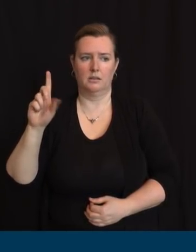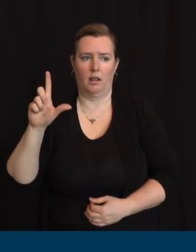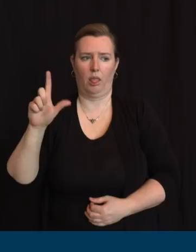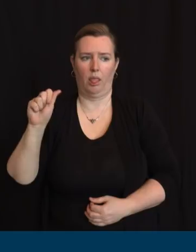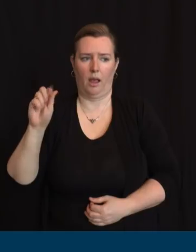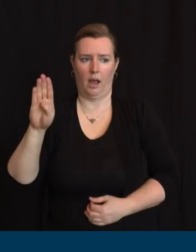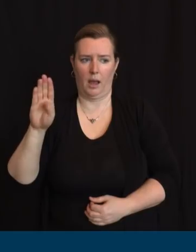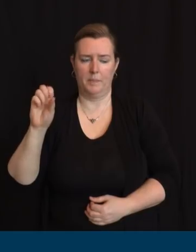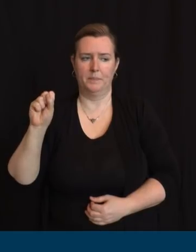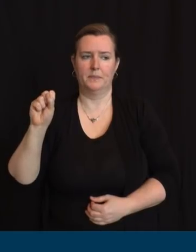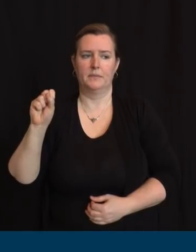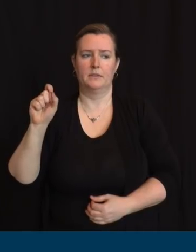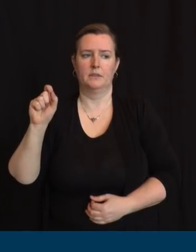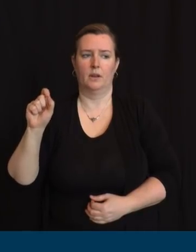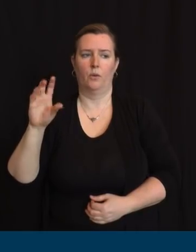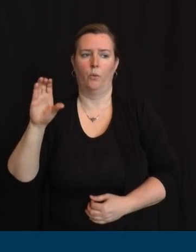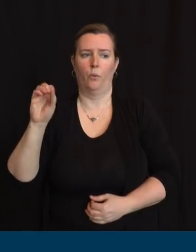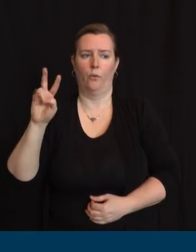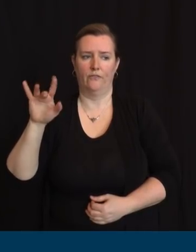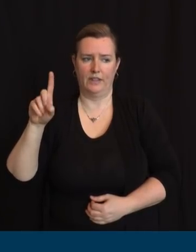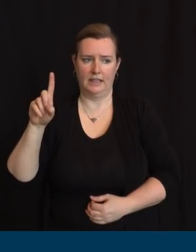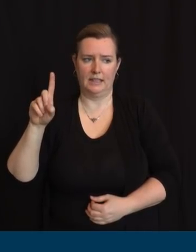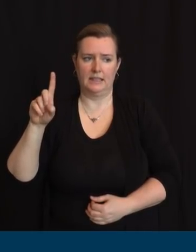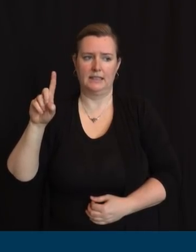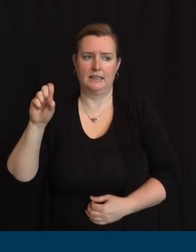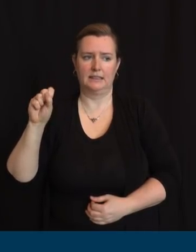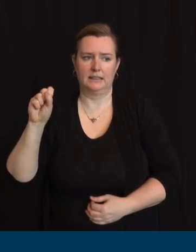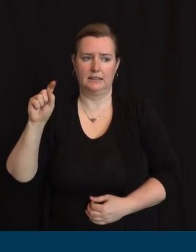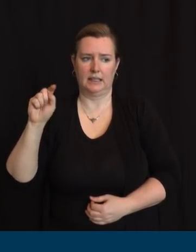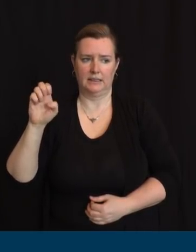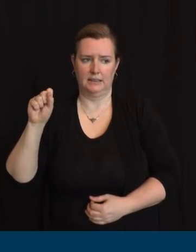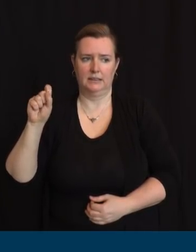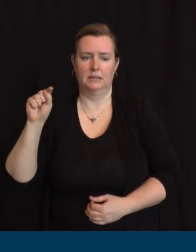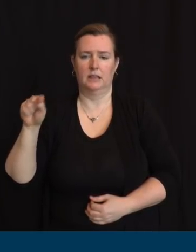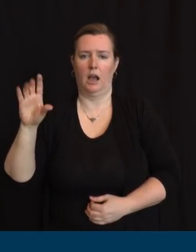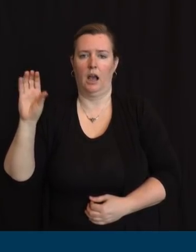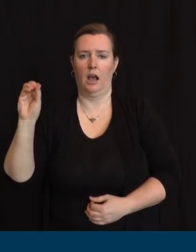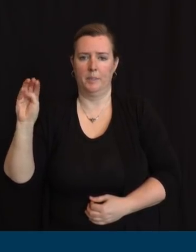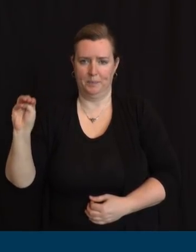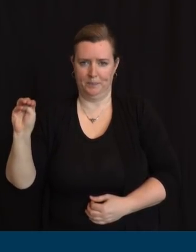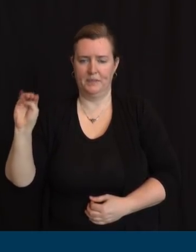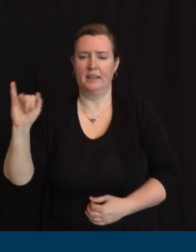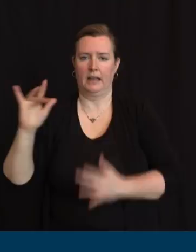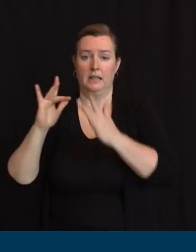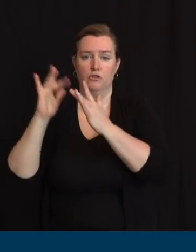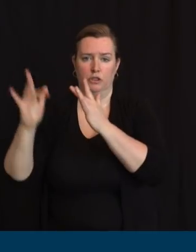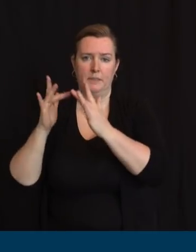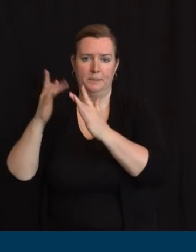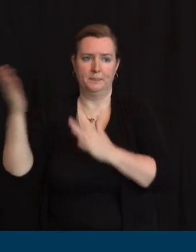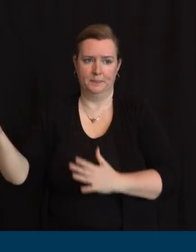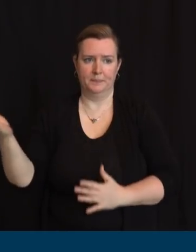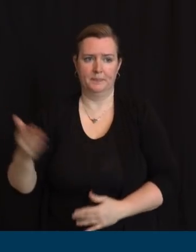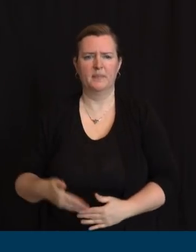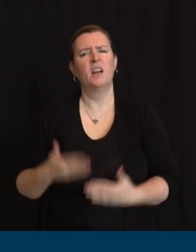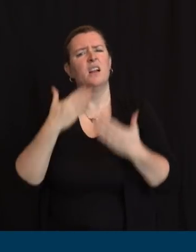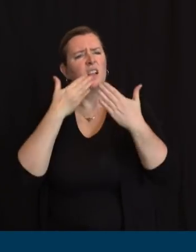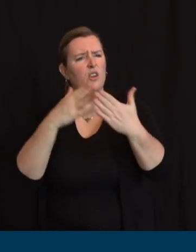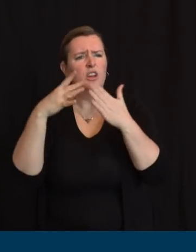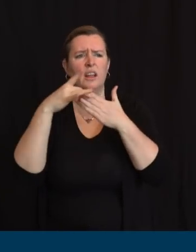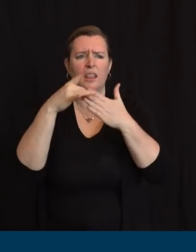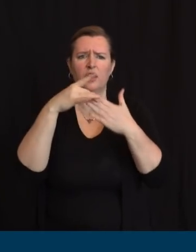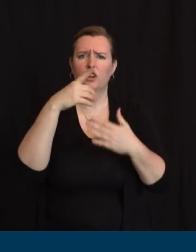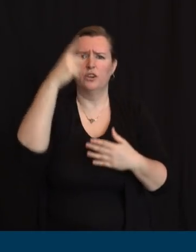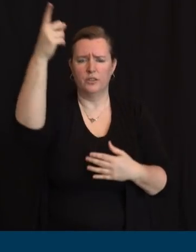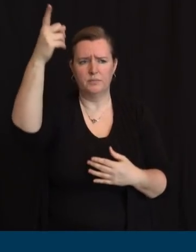We thank the leaders in both Somerset and Hunterdon counties, especially the freeholders in both of those